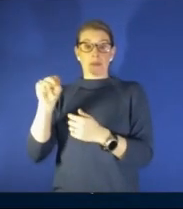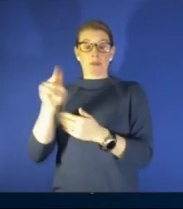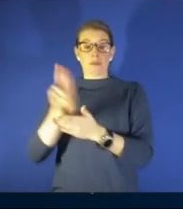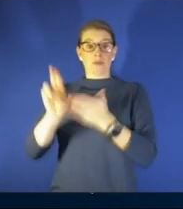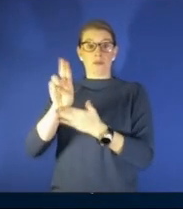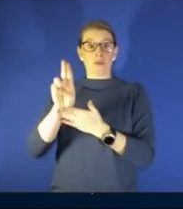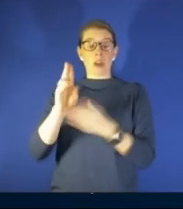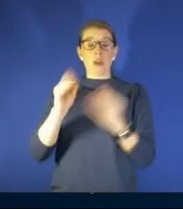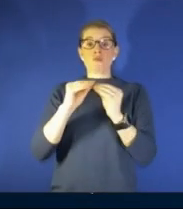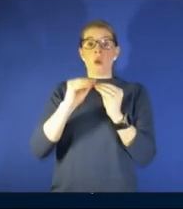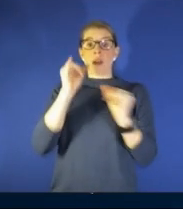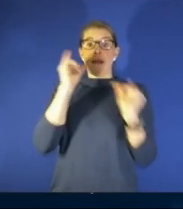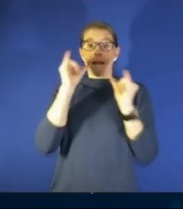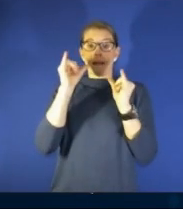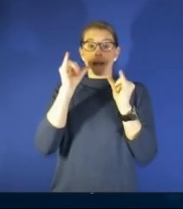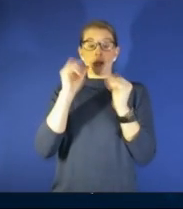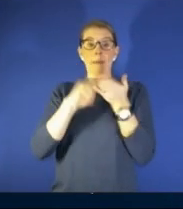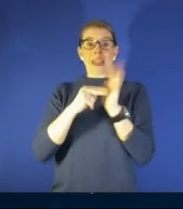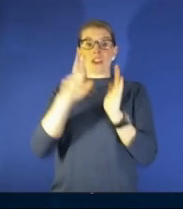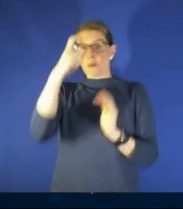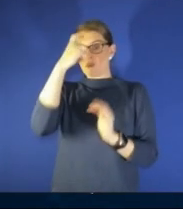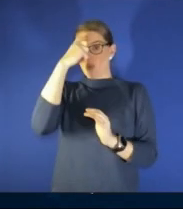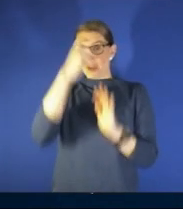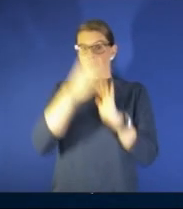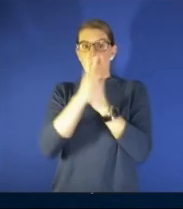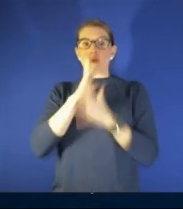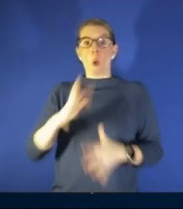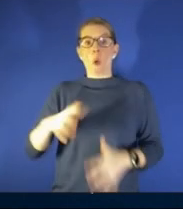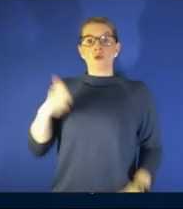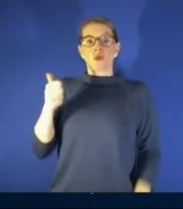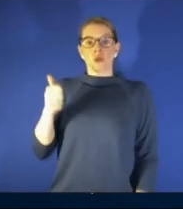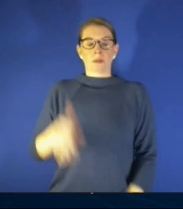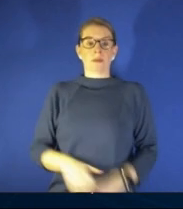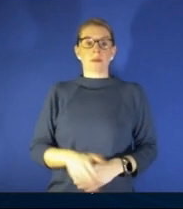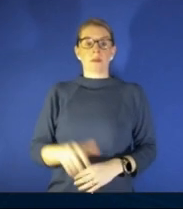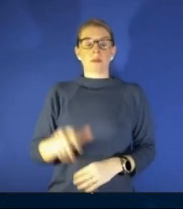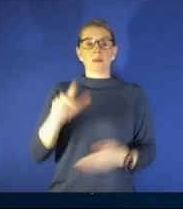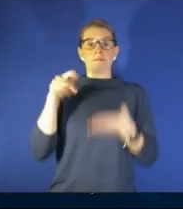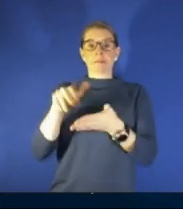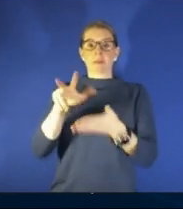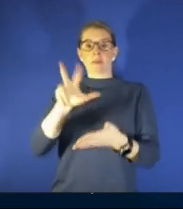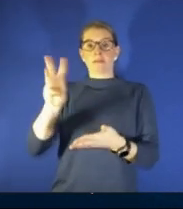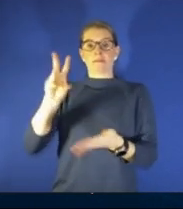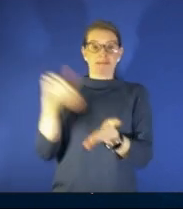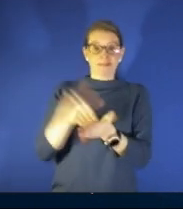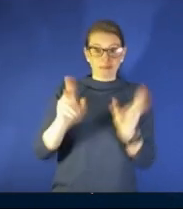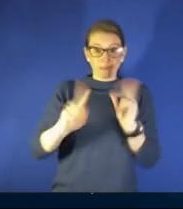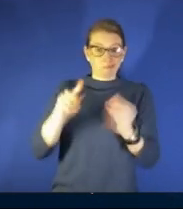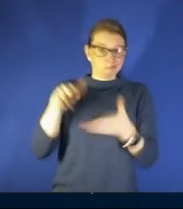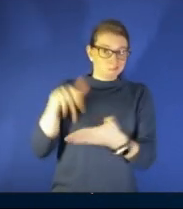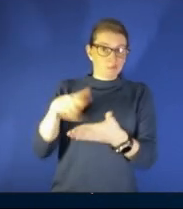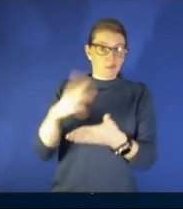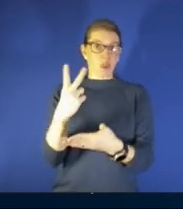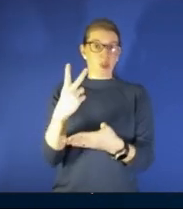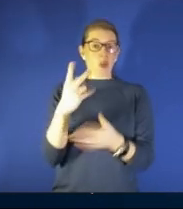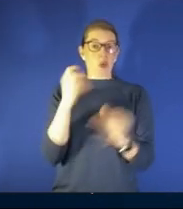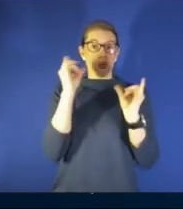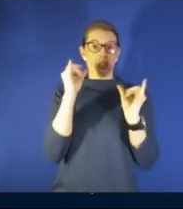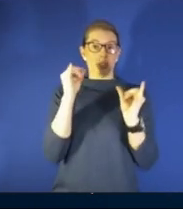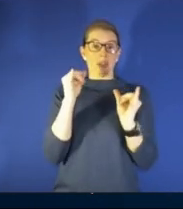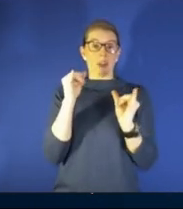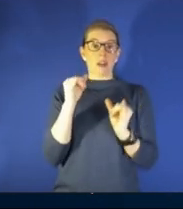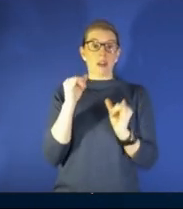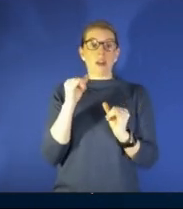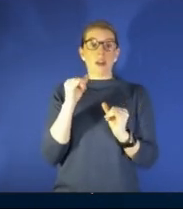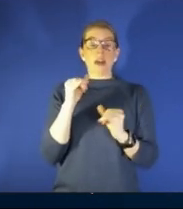it ages your brain they studied 36 000 people and found two drinks per day ages the brain up to two years three